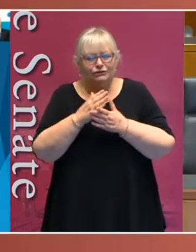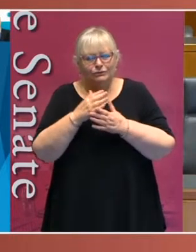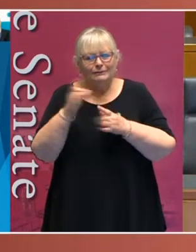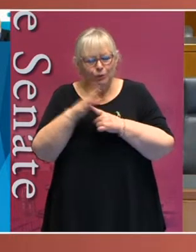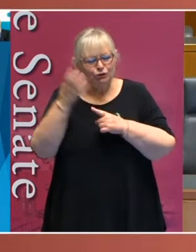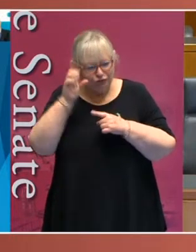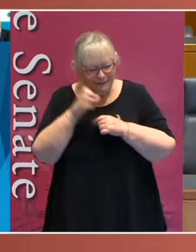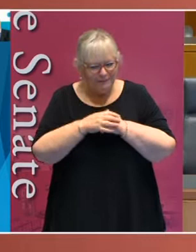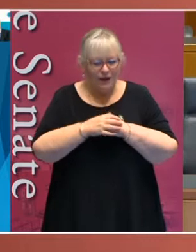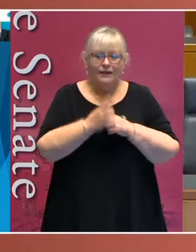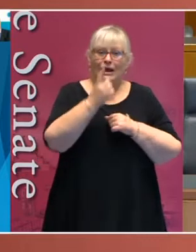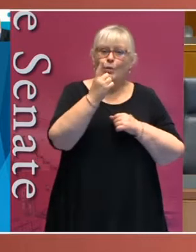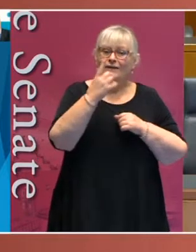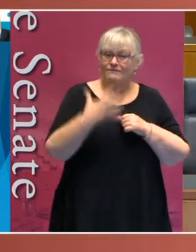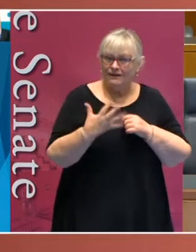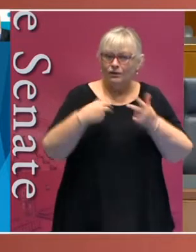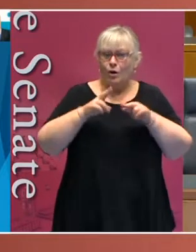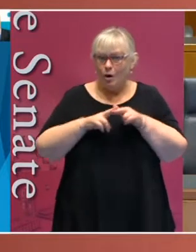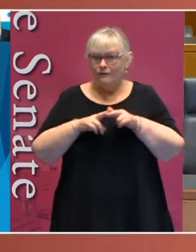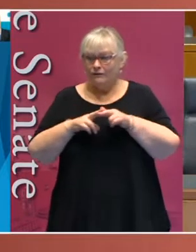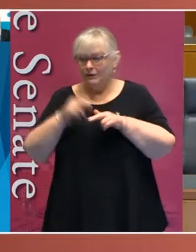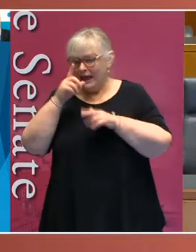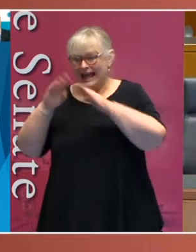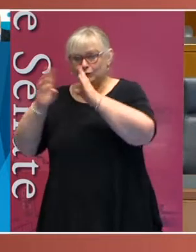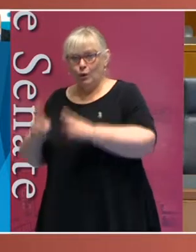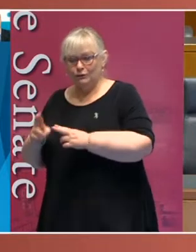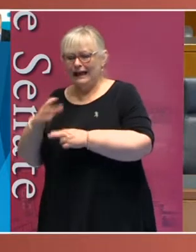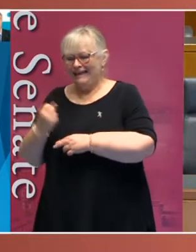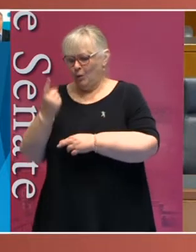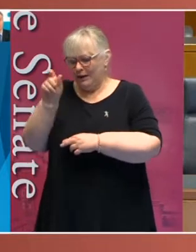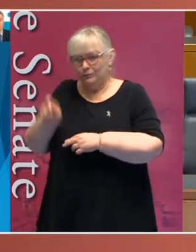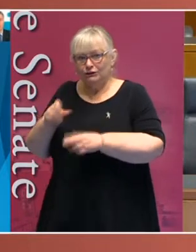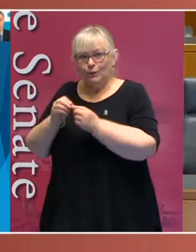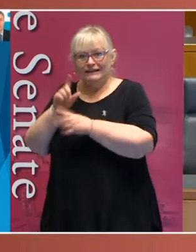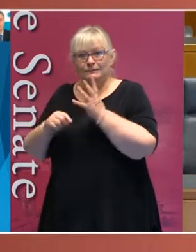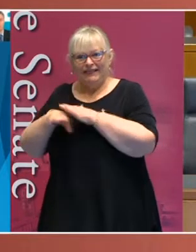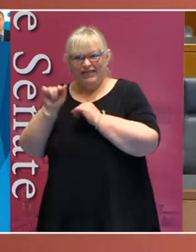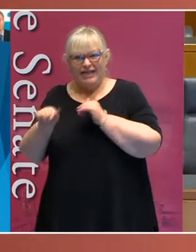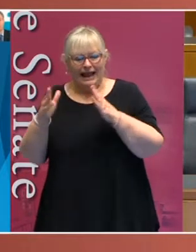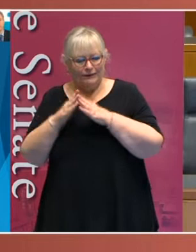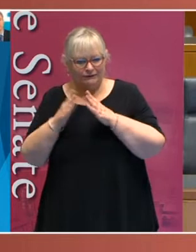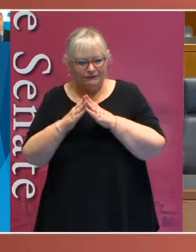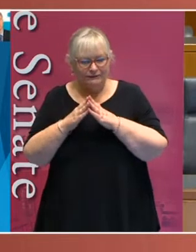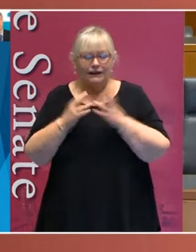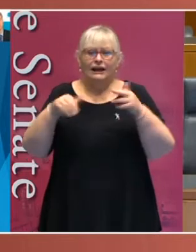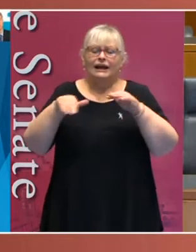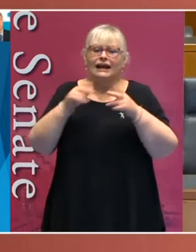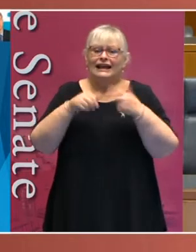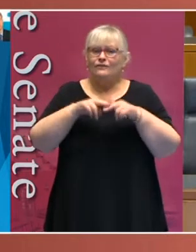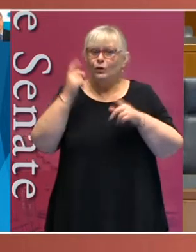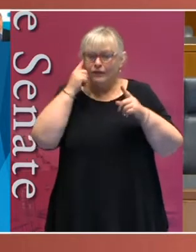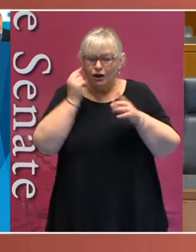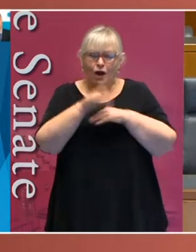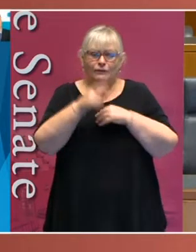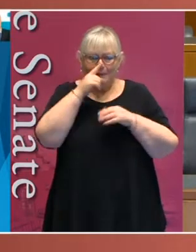One-fifth of households have a person with disability in it. And in fact, if you consider people under the age of 65,